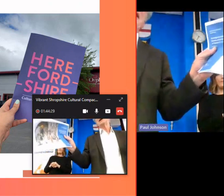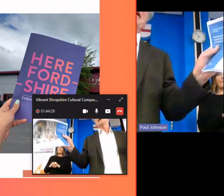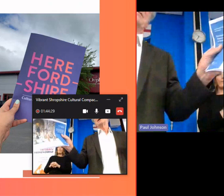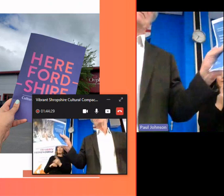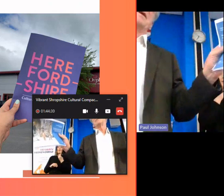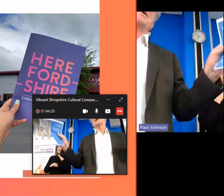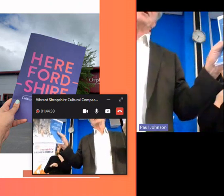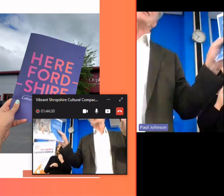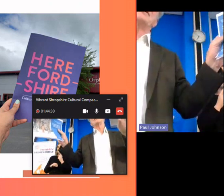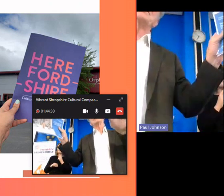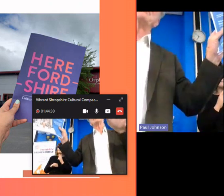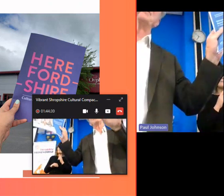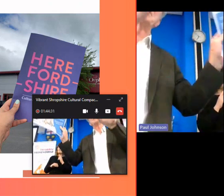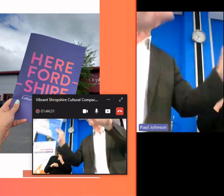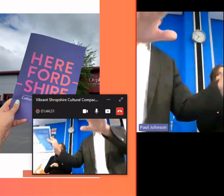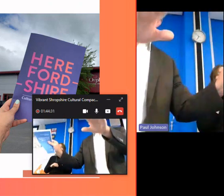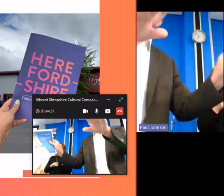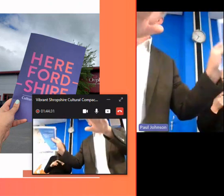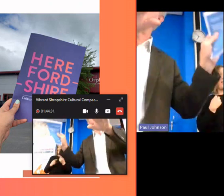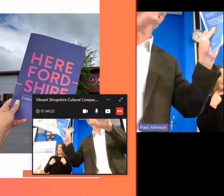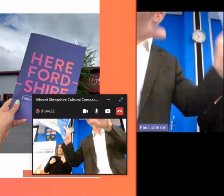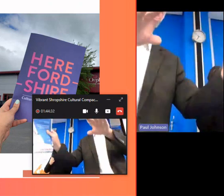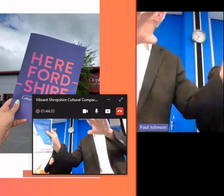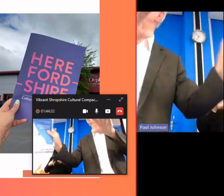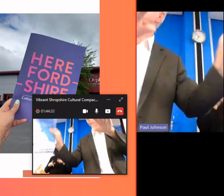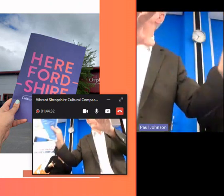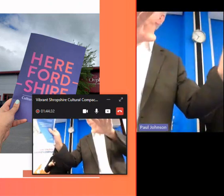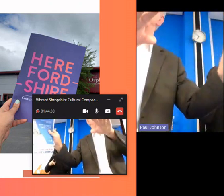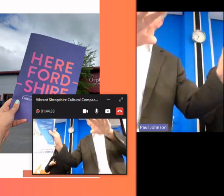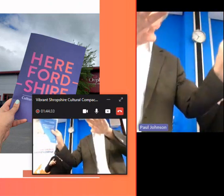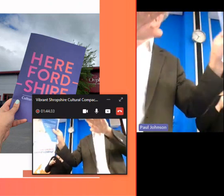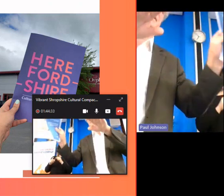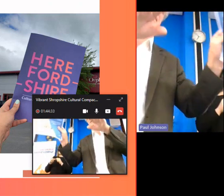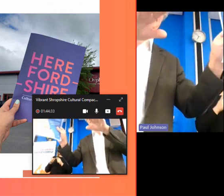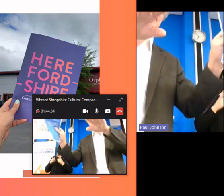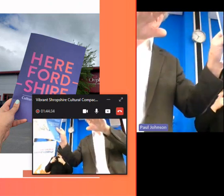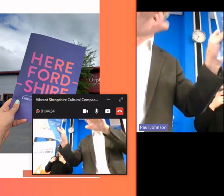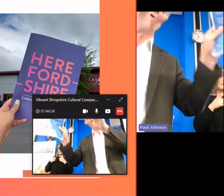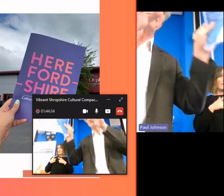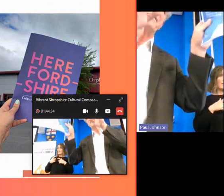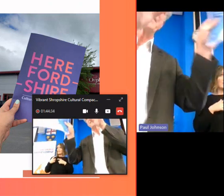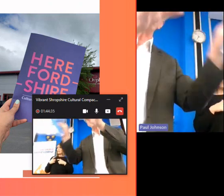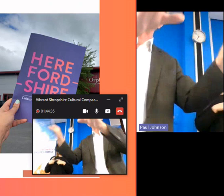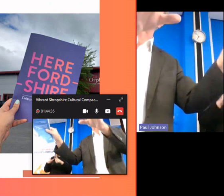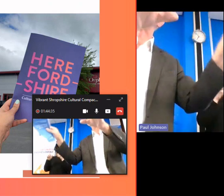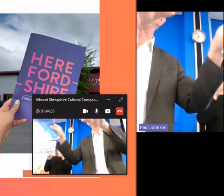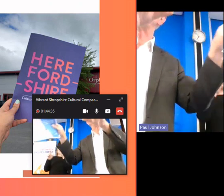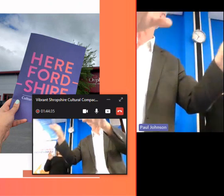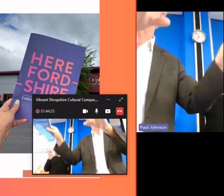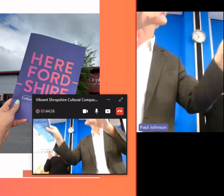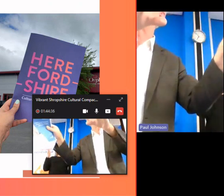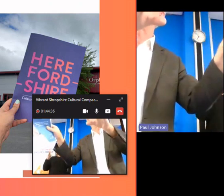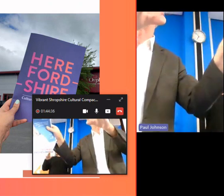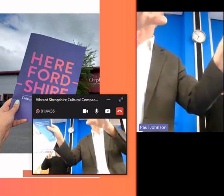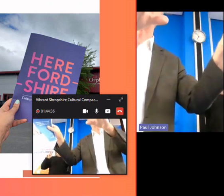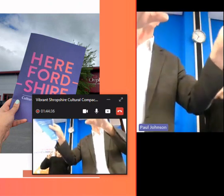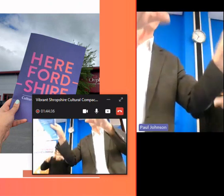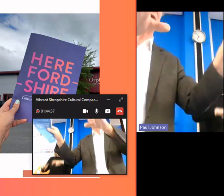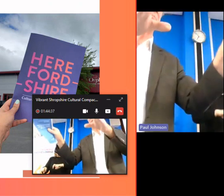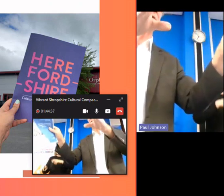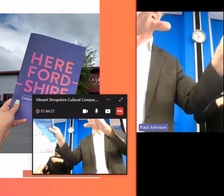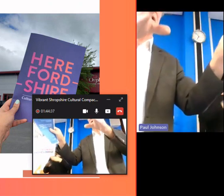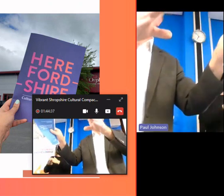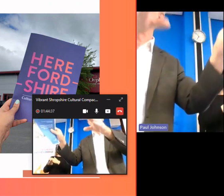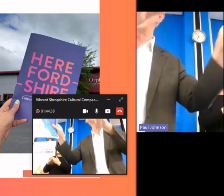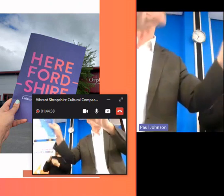is um you know there is potential to continue to do this really um focused research uh